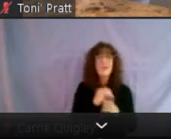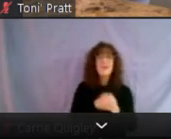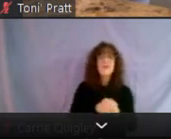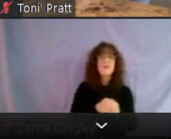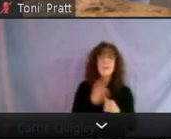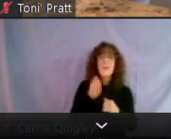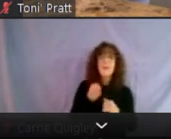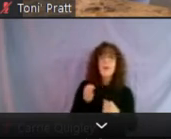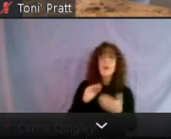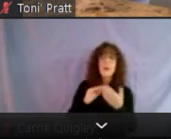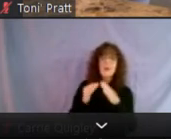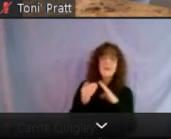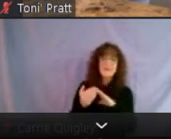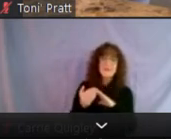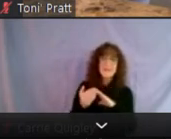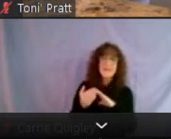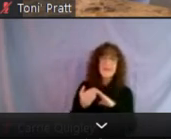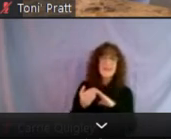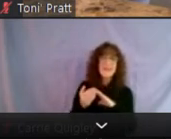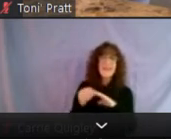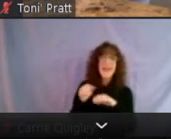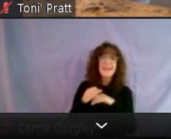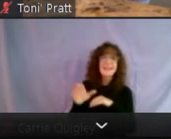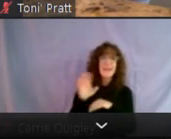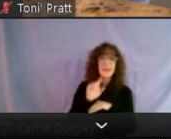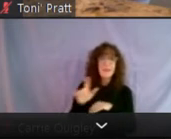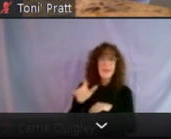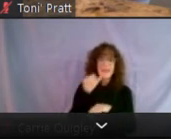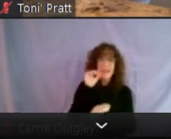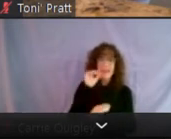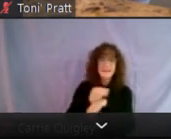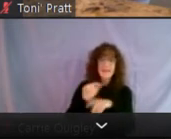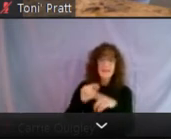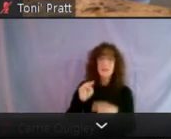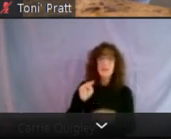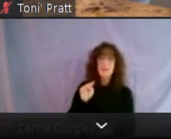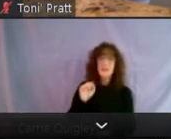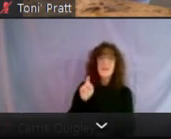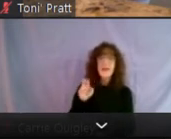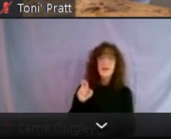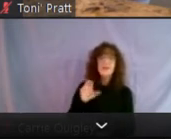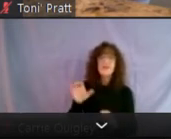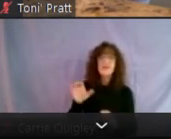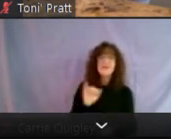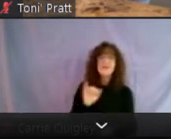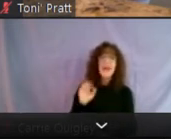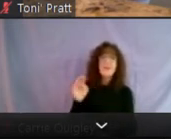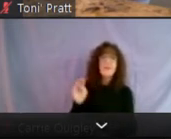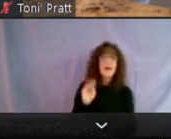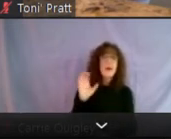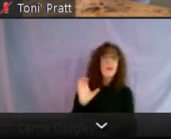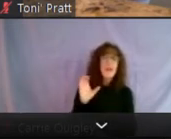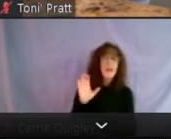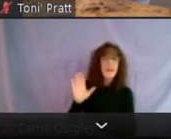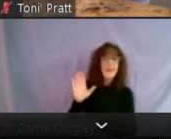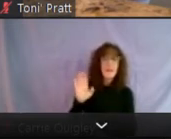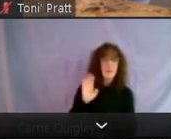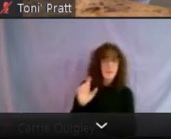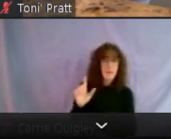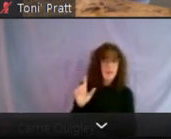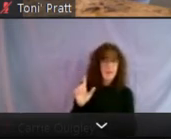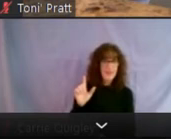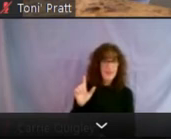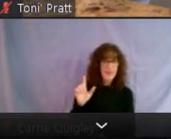City has sent a bill last night to the mayor to do the same. Montgomery County's bill, uh,